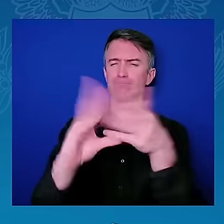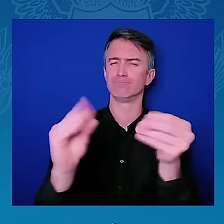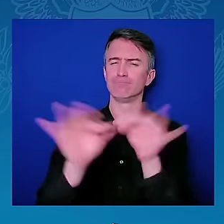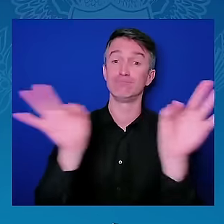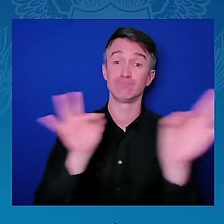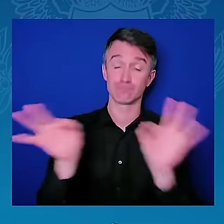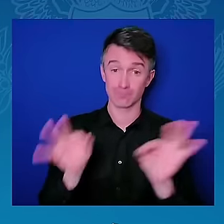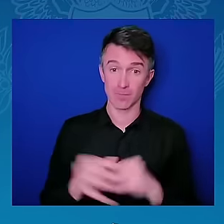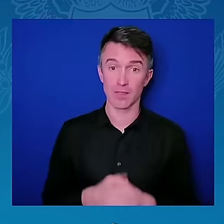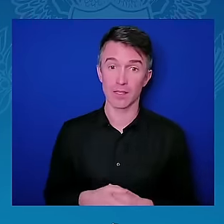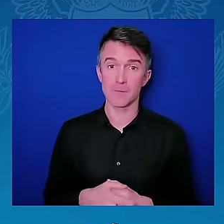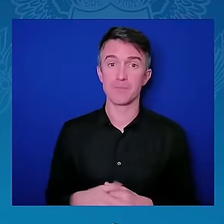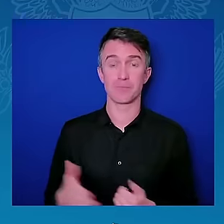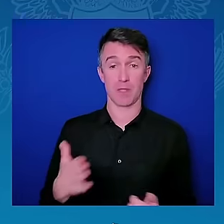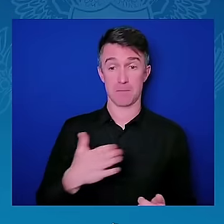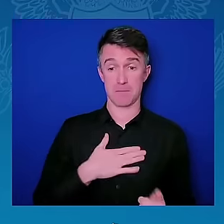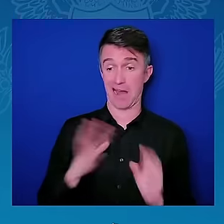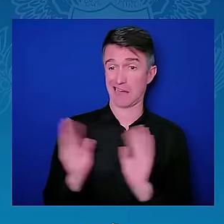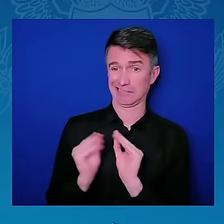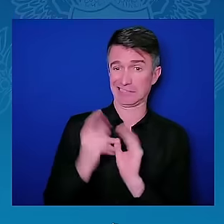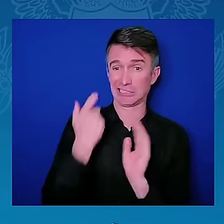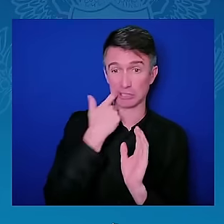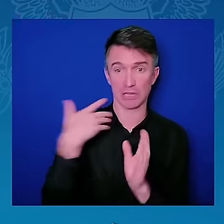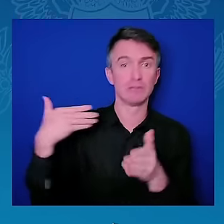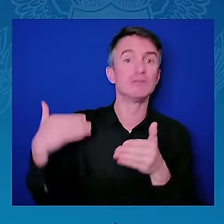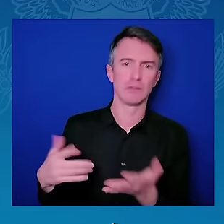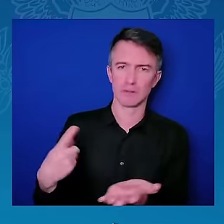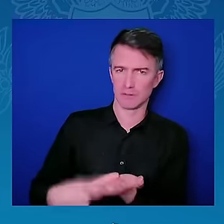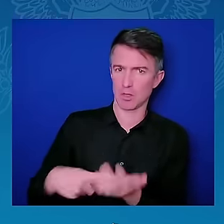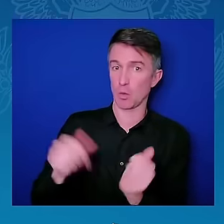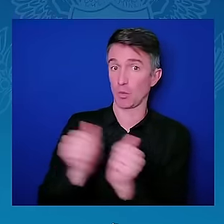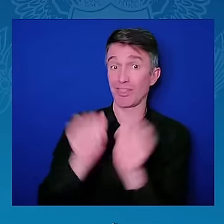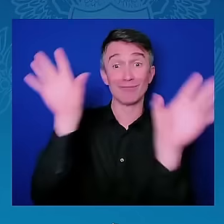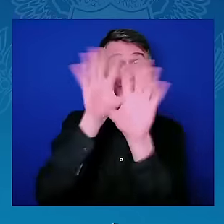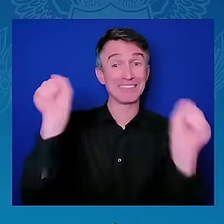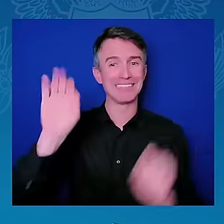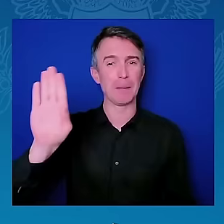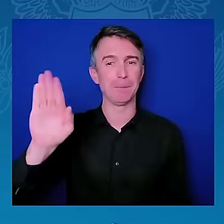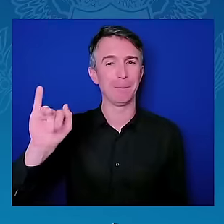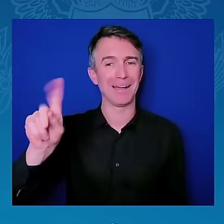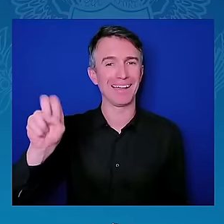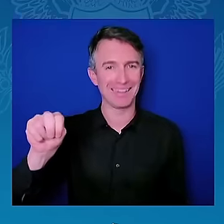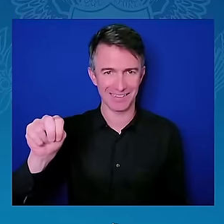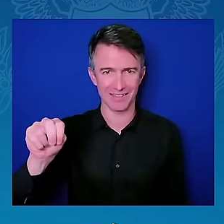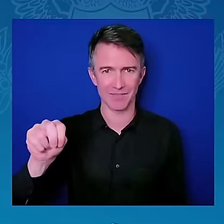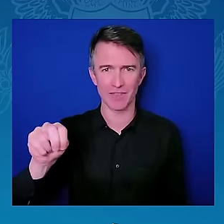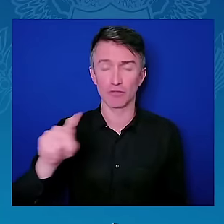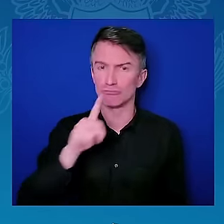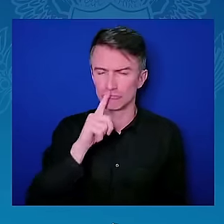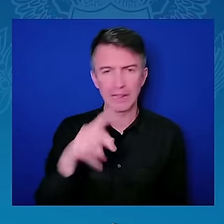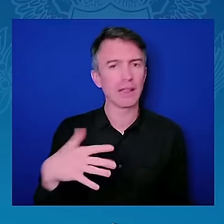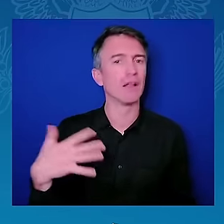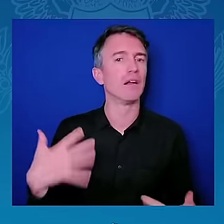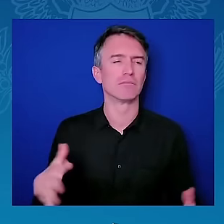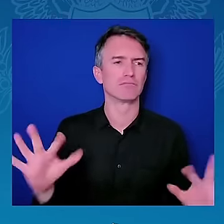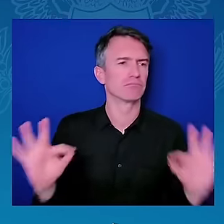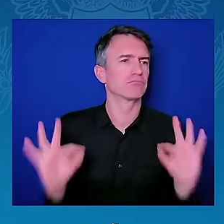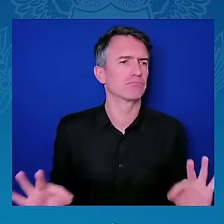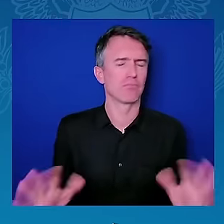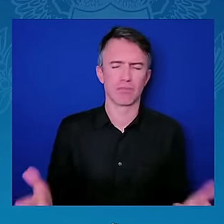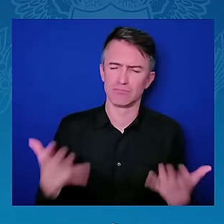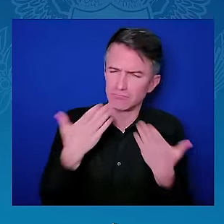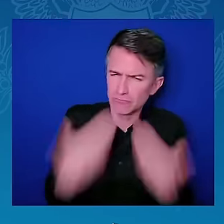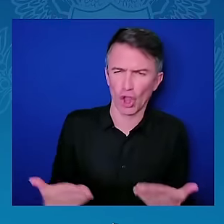him profusely because he agreed with me that we need a reform of the international financial